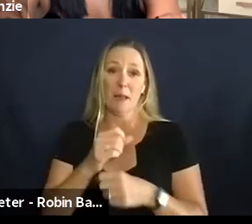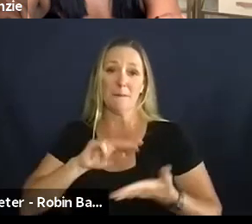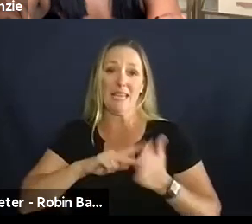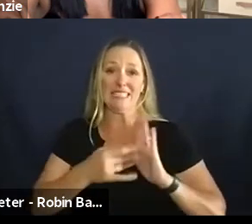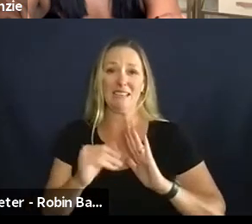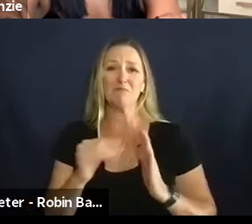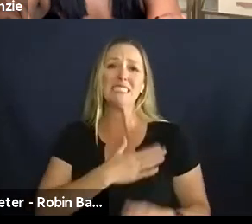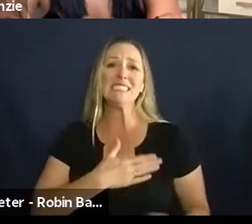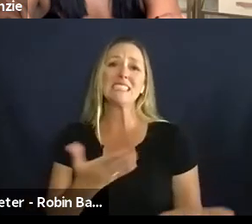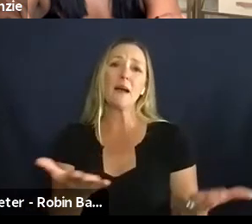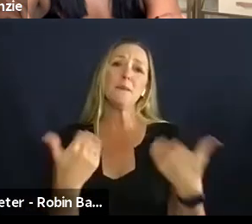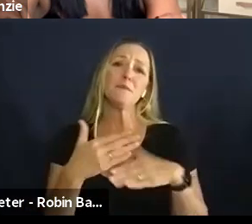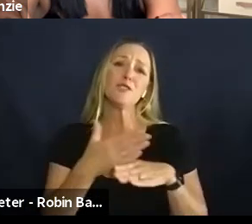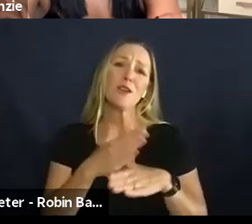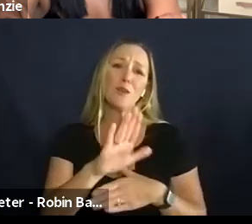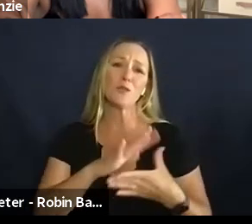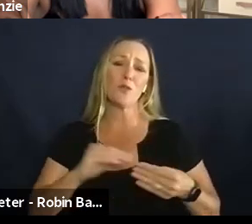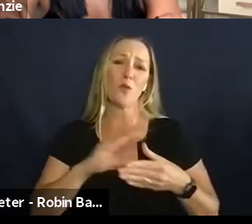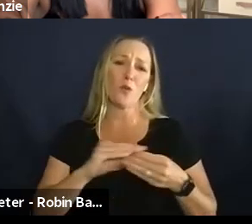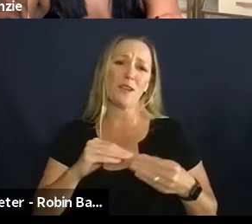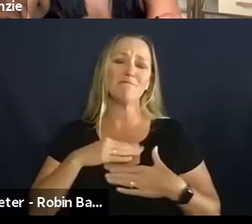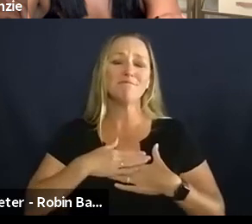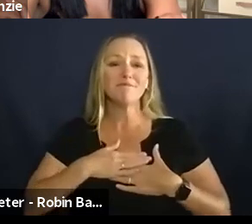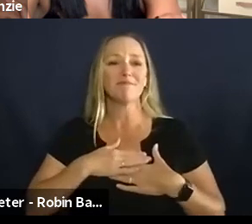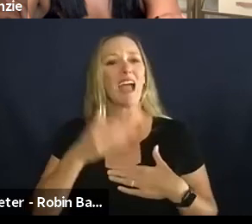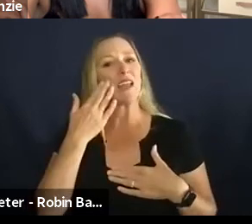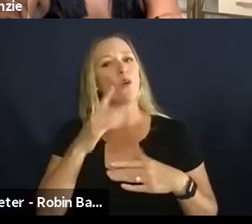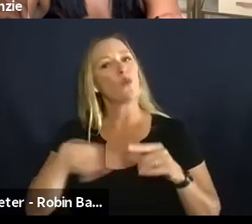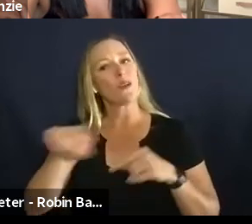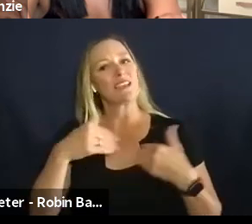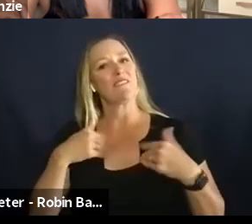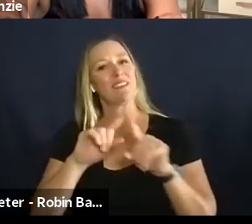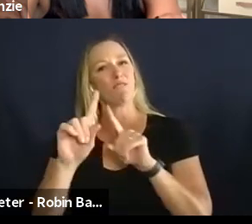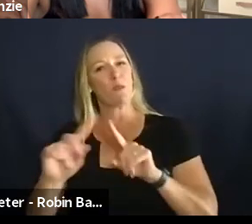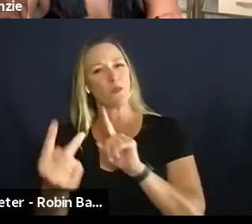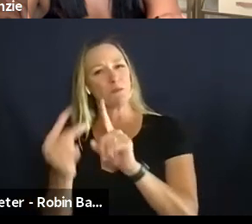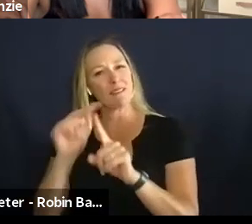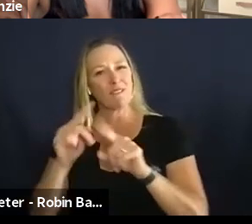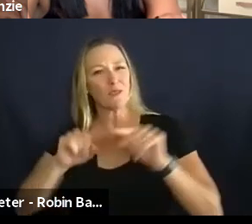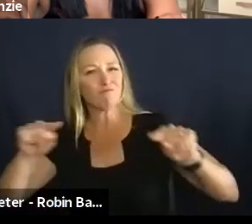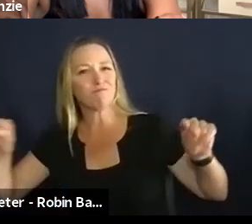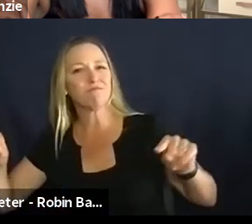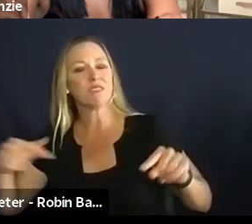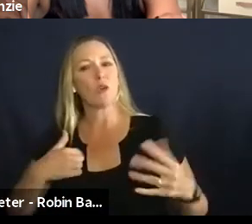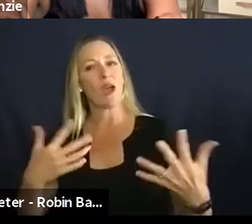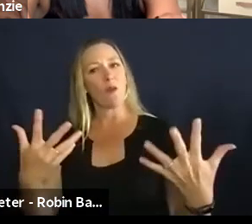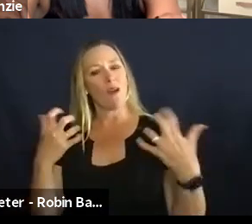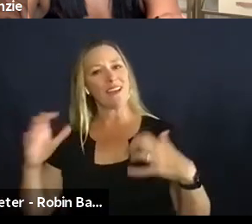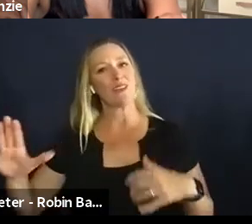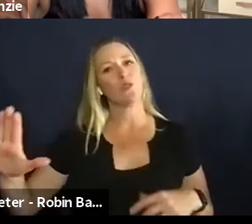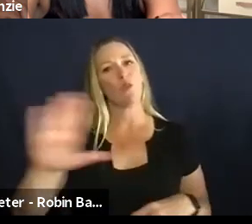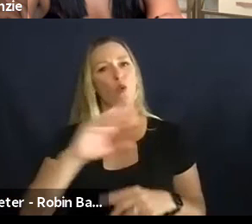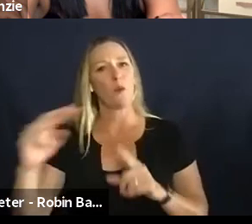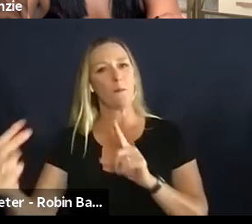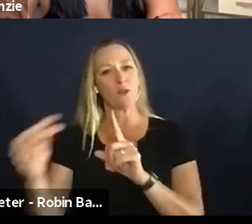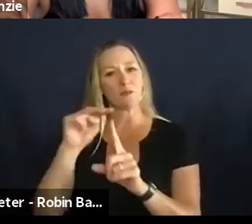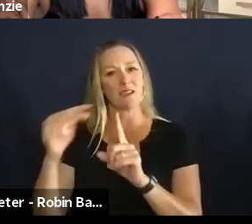to help share that story um because i know that you all come from different angles and um i wanted that perspective for everyone